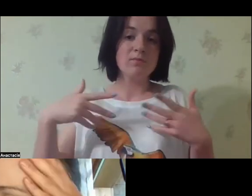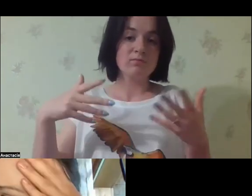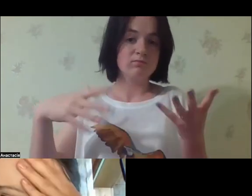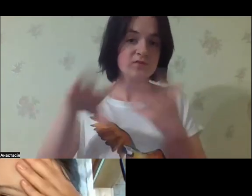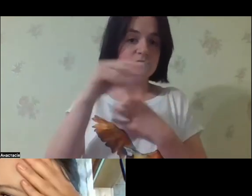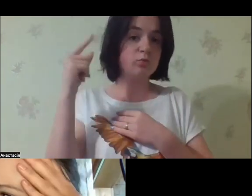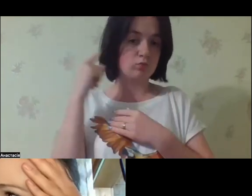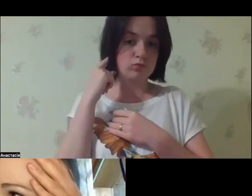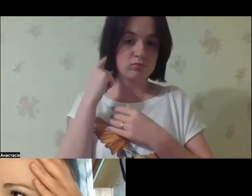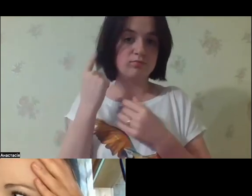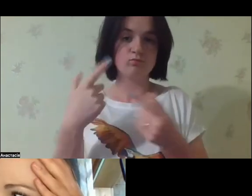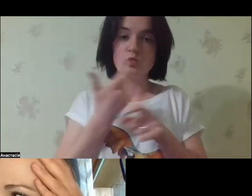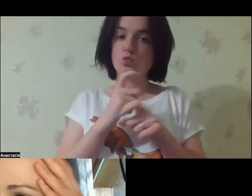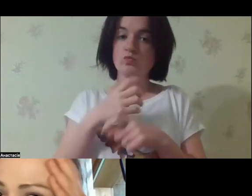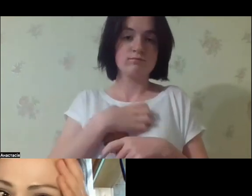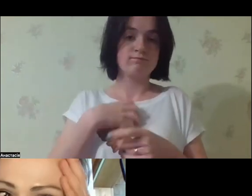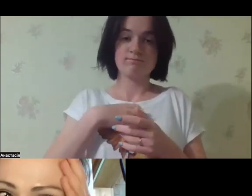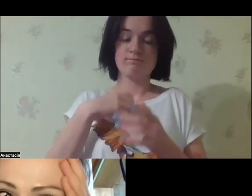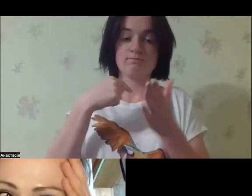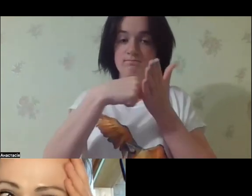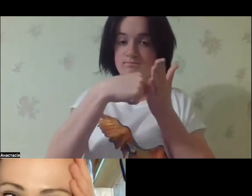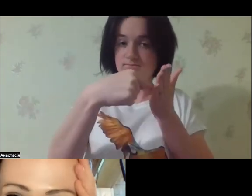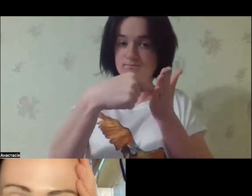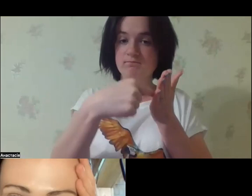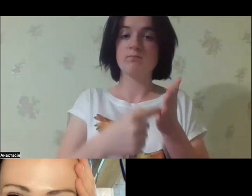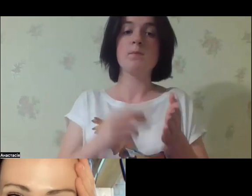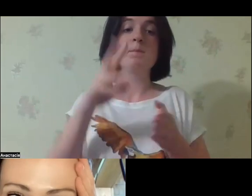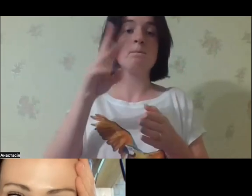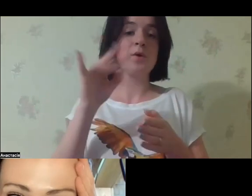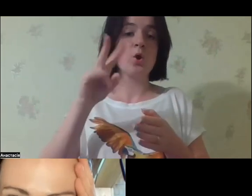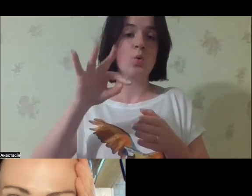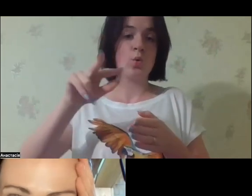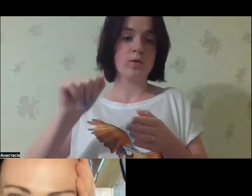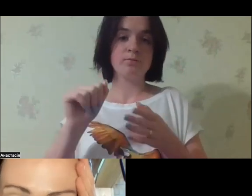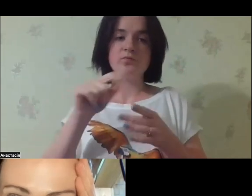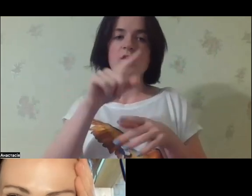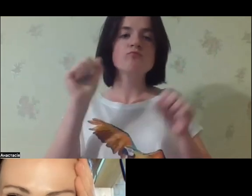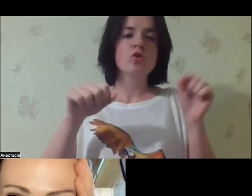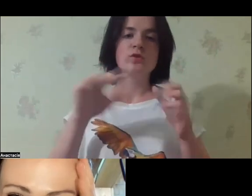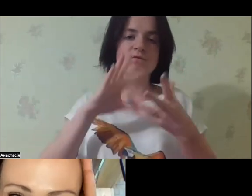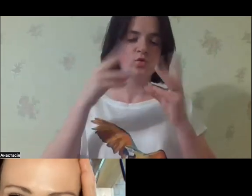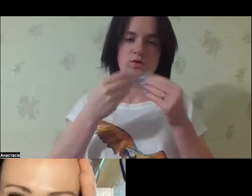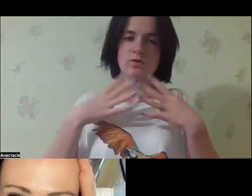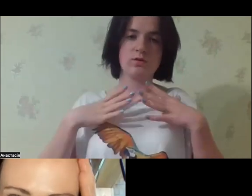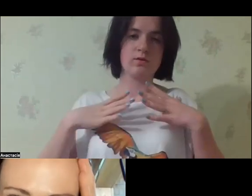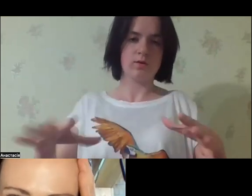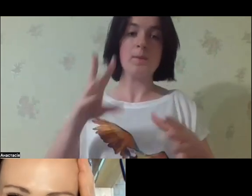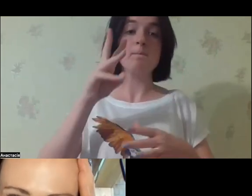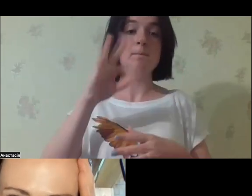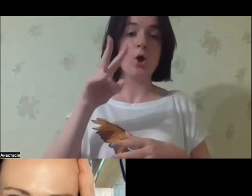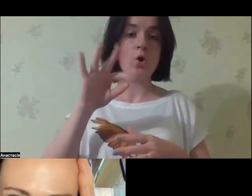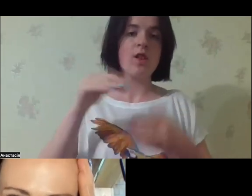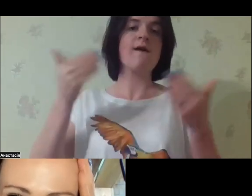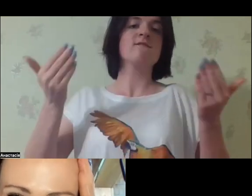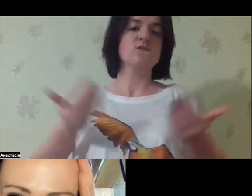So we all heard it, right? It's very important to emphasize. There was no inclusion in the institution.